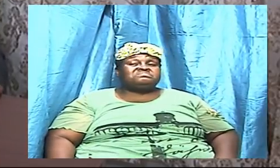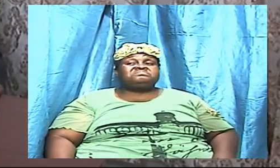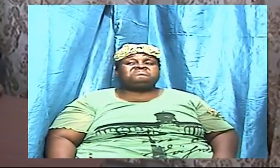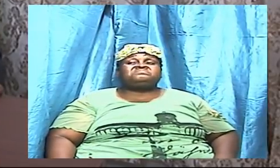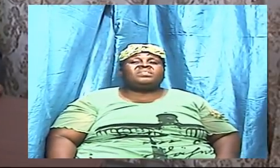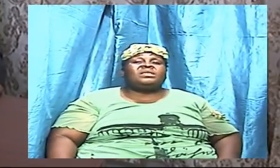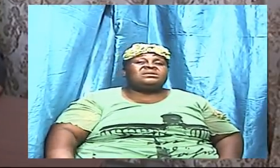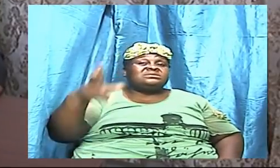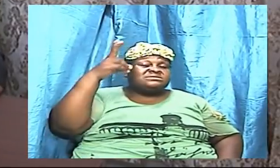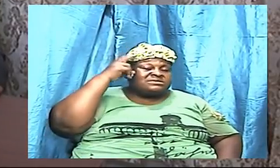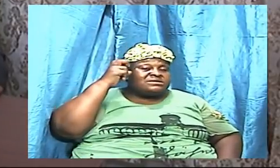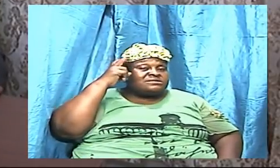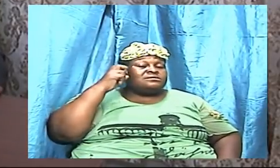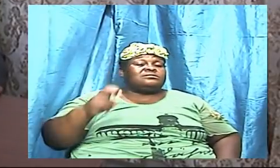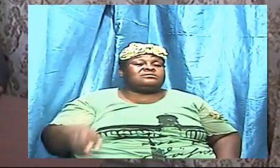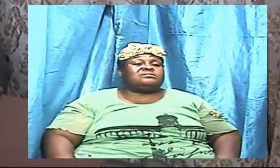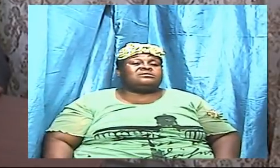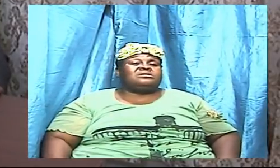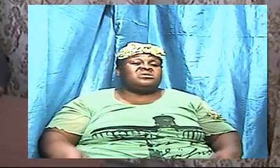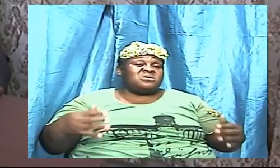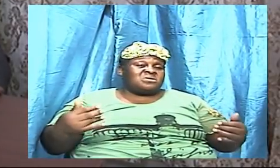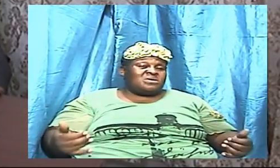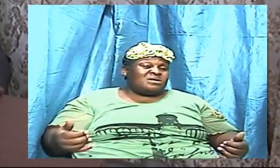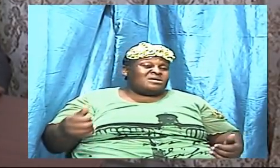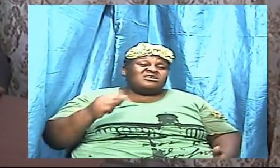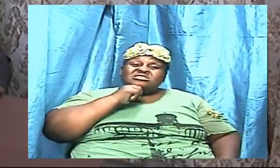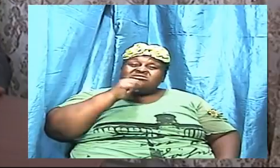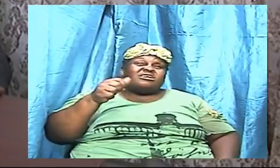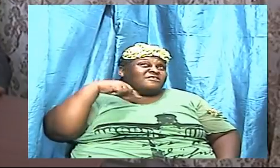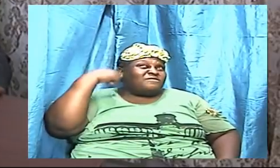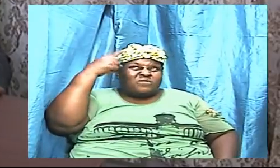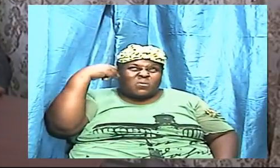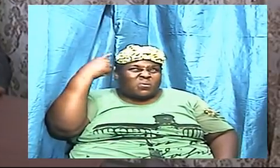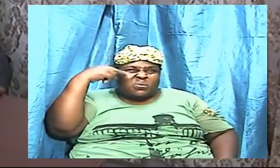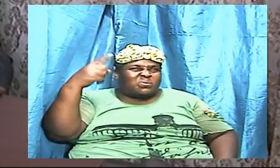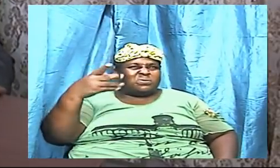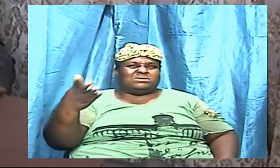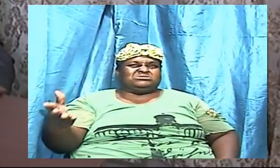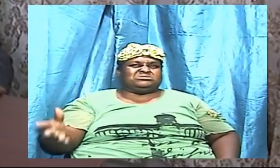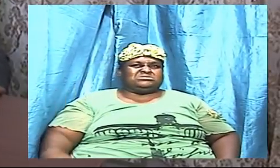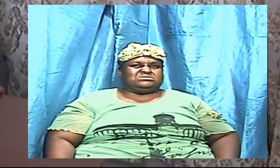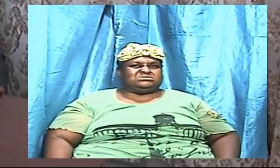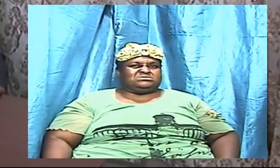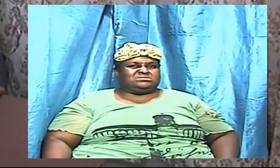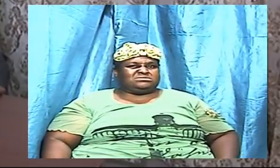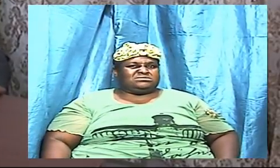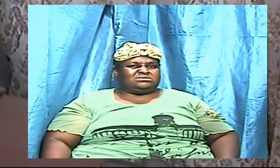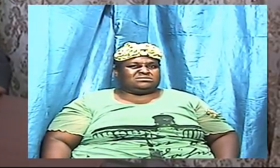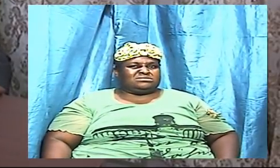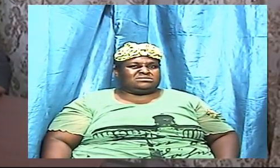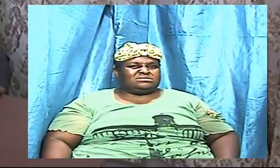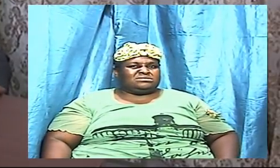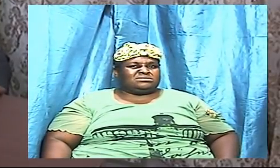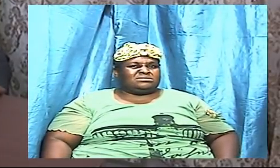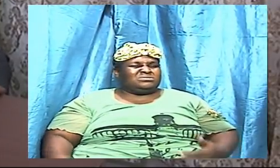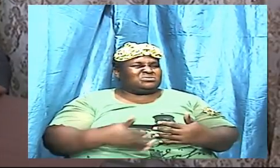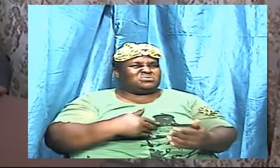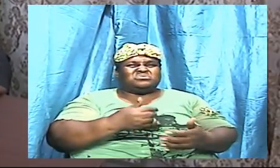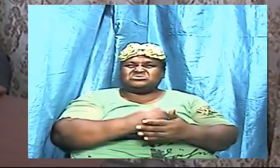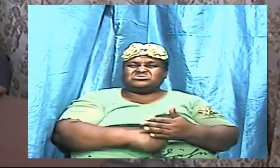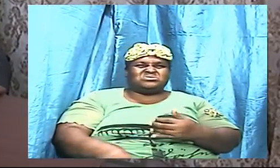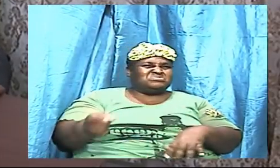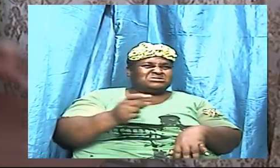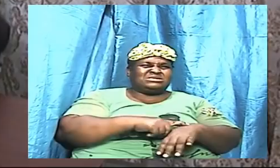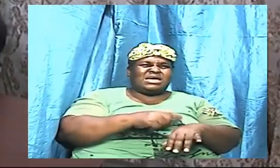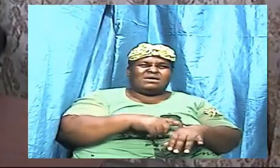he is no stupid novice although sometimes we speak things to belittle